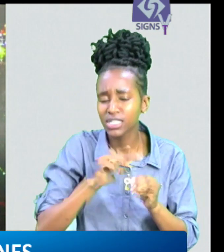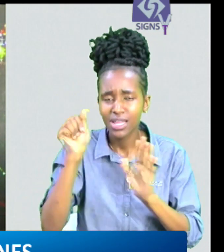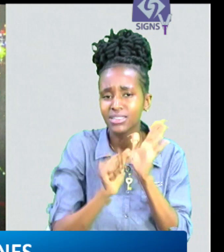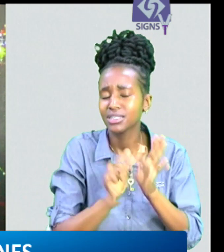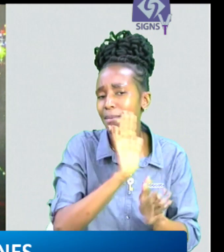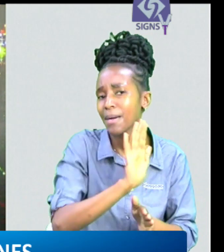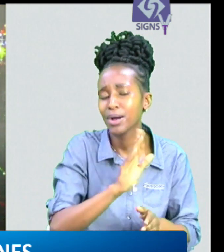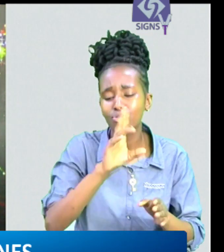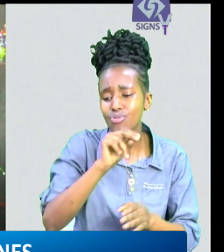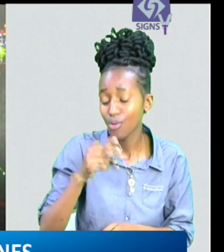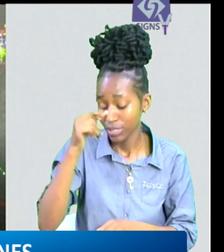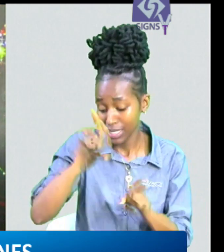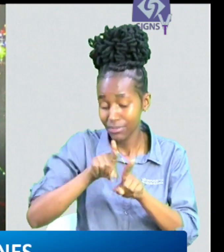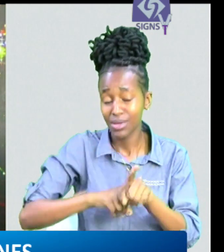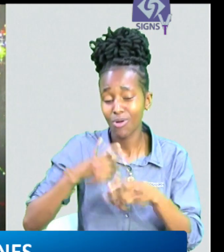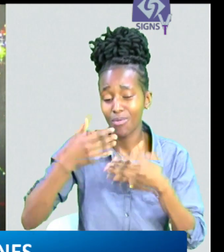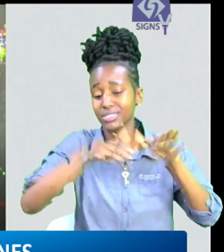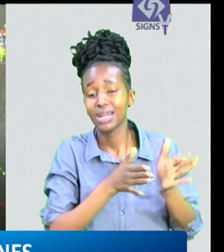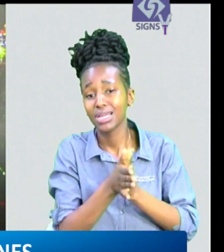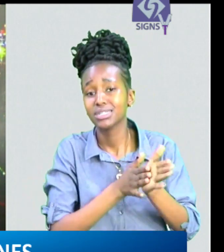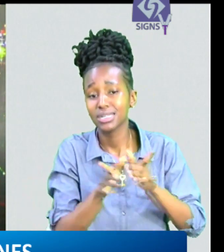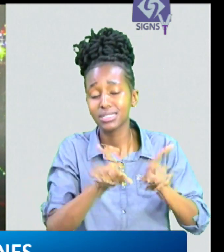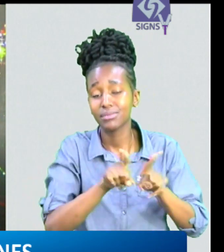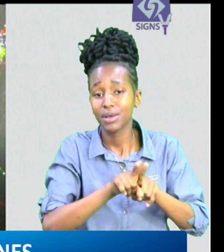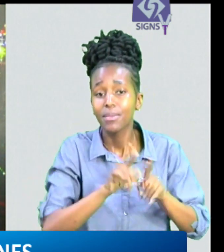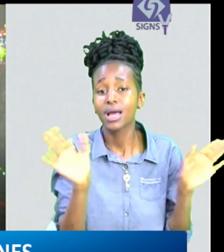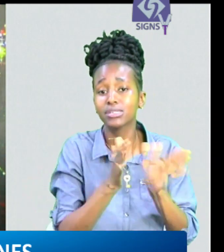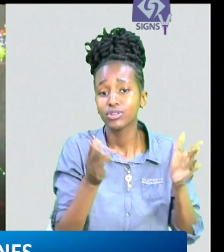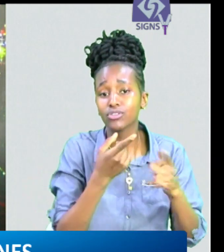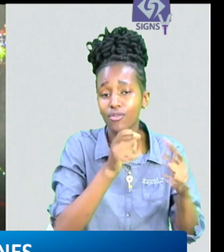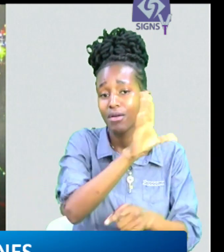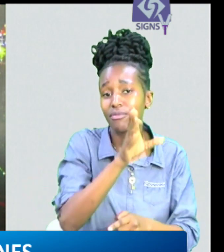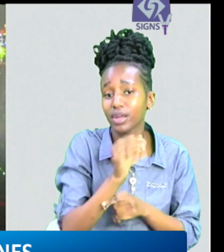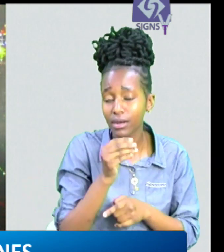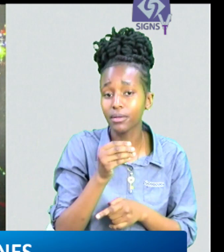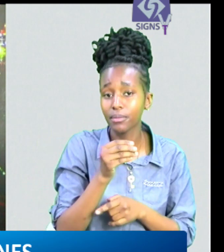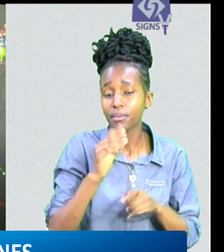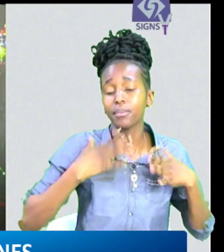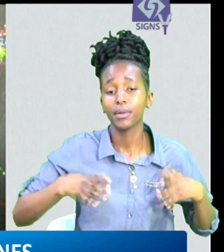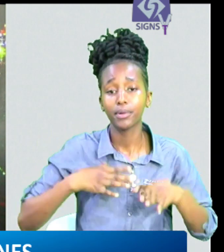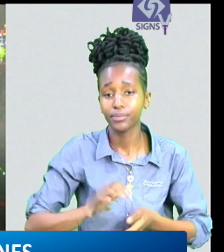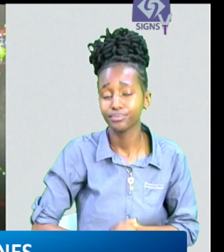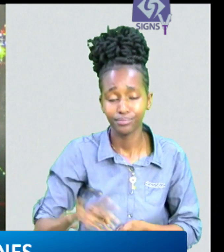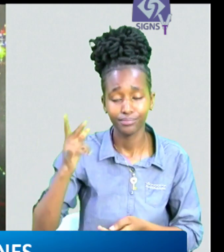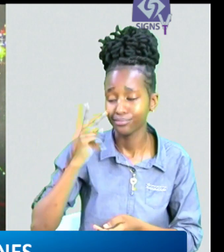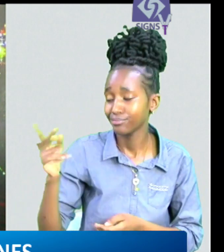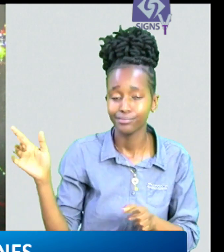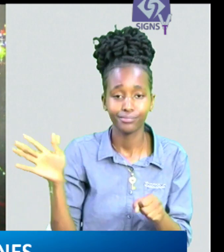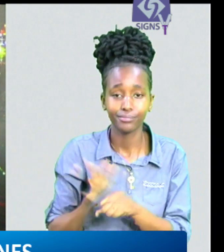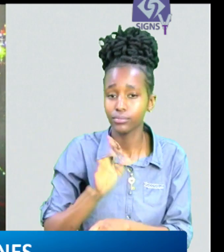not fulfill its mandate adding that the african delegation disregarded the interests and aspirations